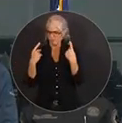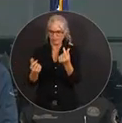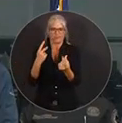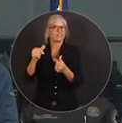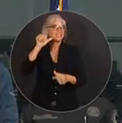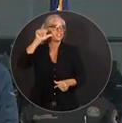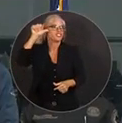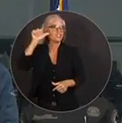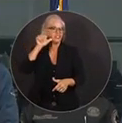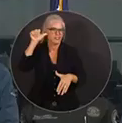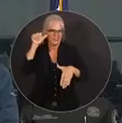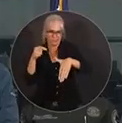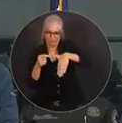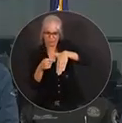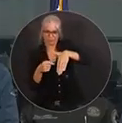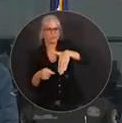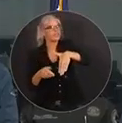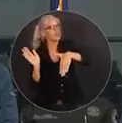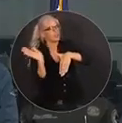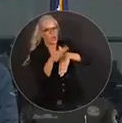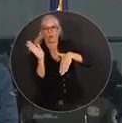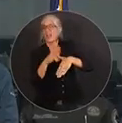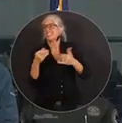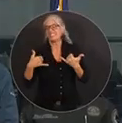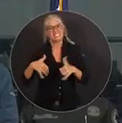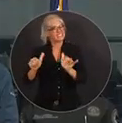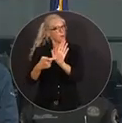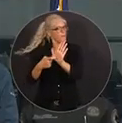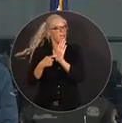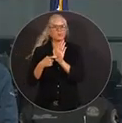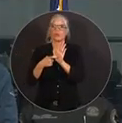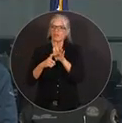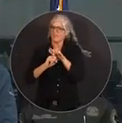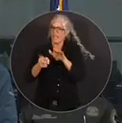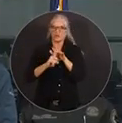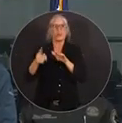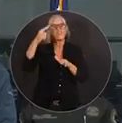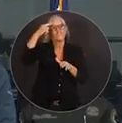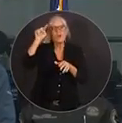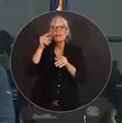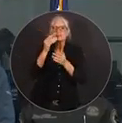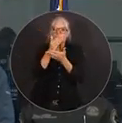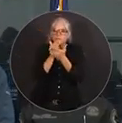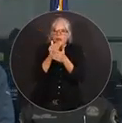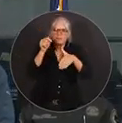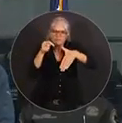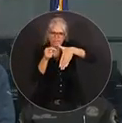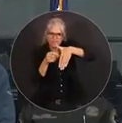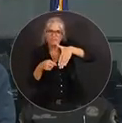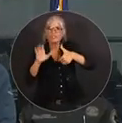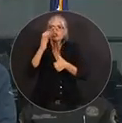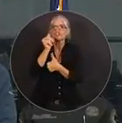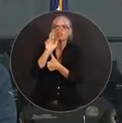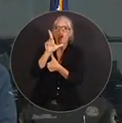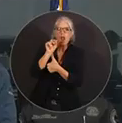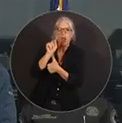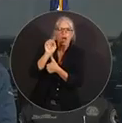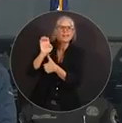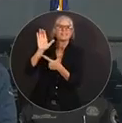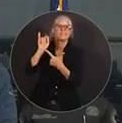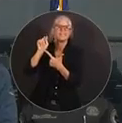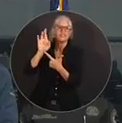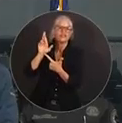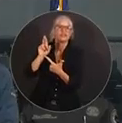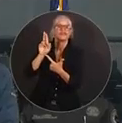and those are ongoing. Mandatory evacuations have been issued for portions of the following. Charlotte, Citrus, Collier, Hernando, Hillsborough,